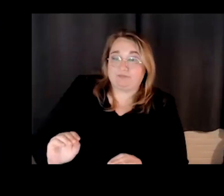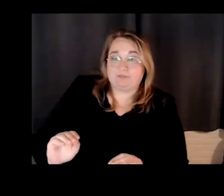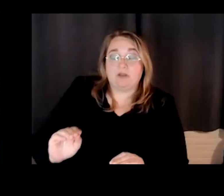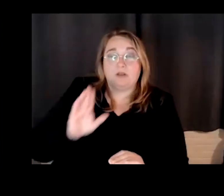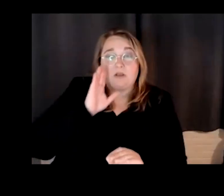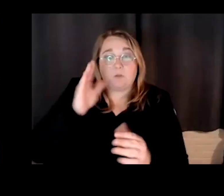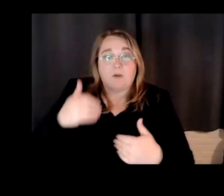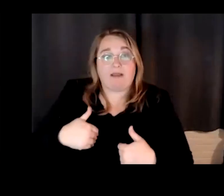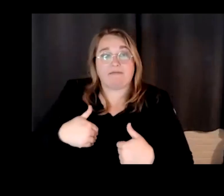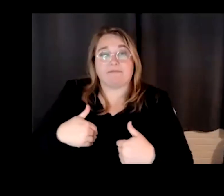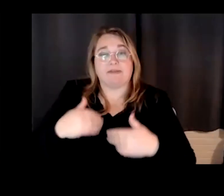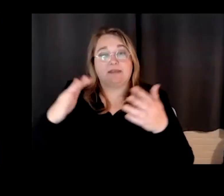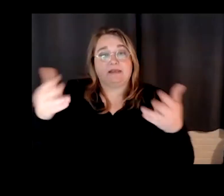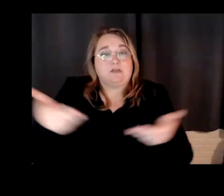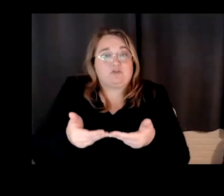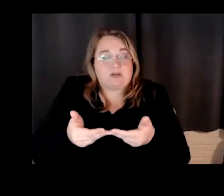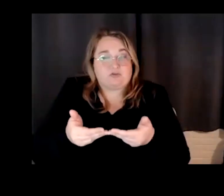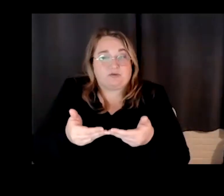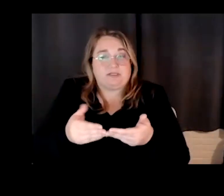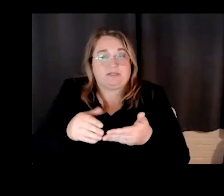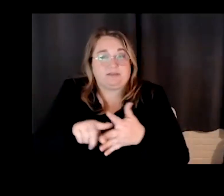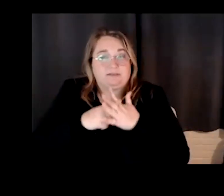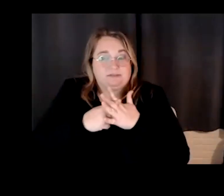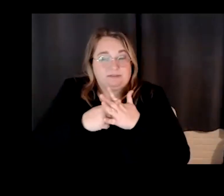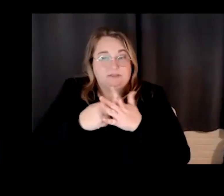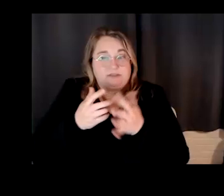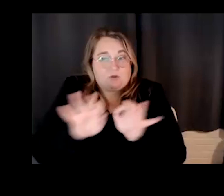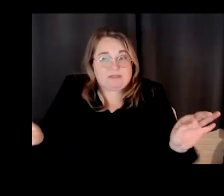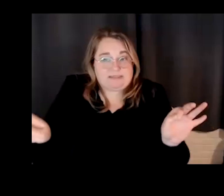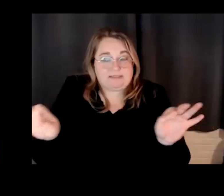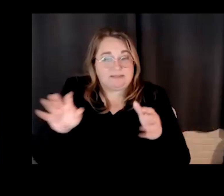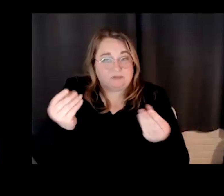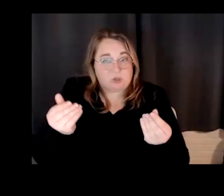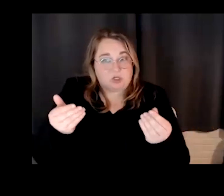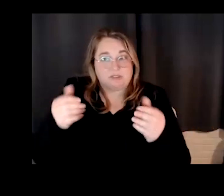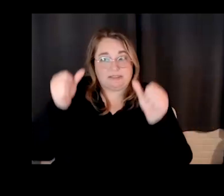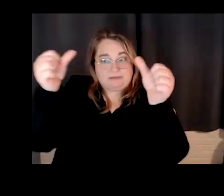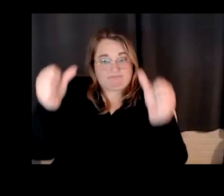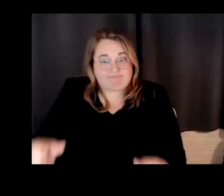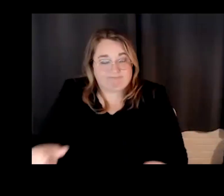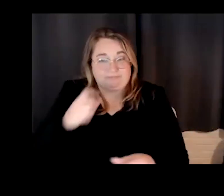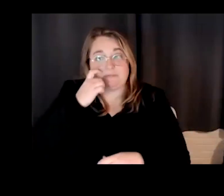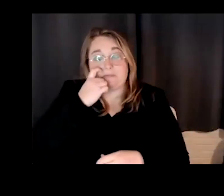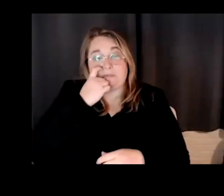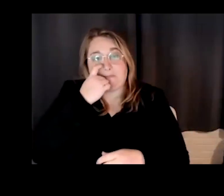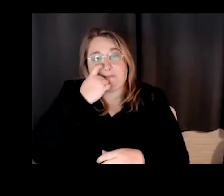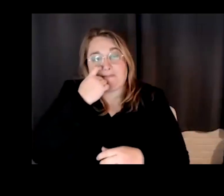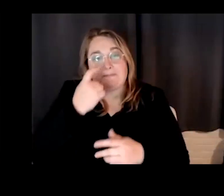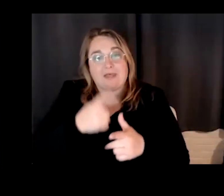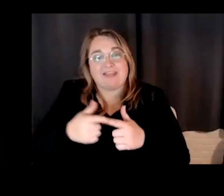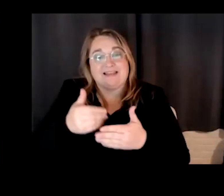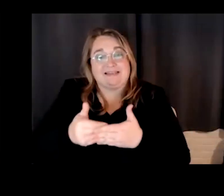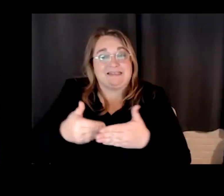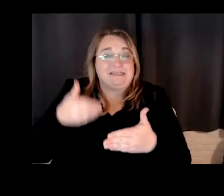introductory, uh, linguistics materials on it. And then, um, uh, next semester,